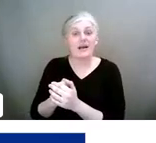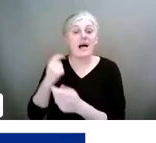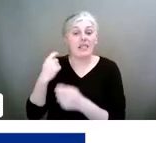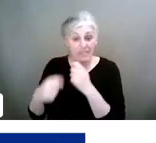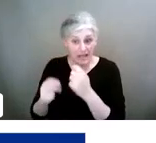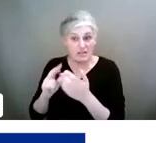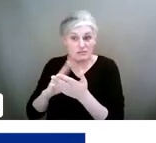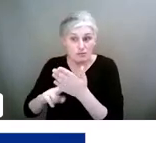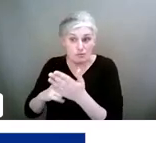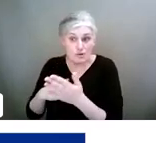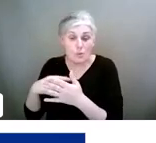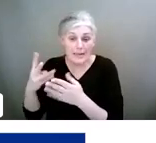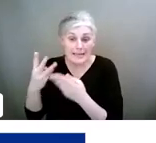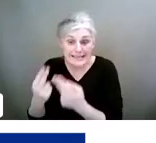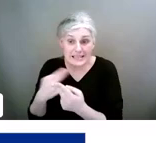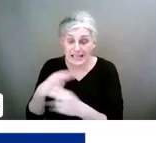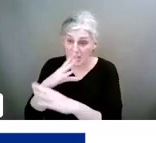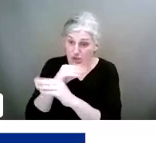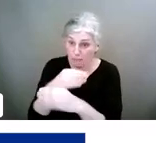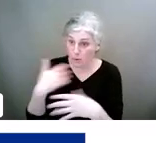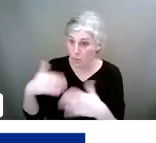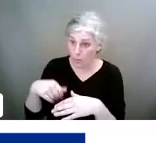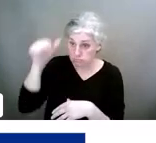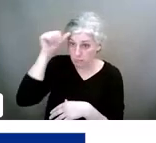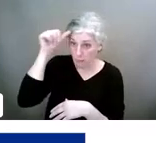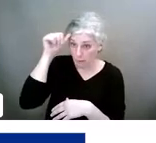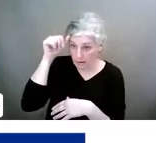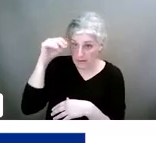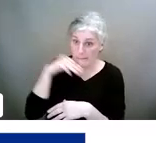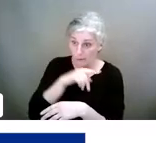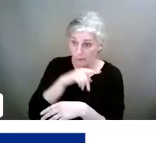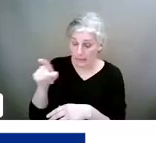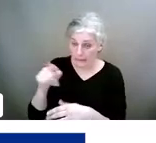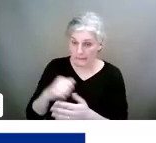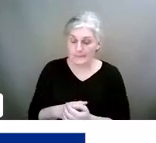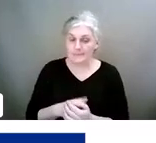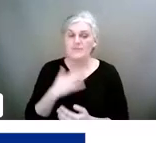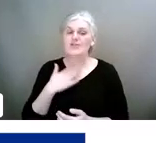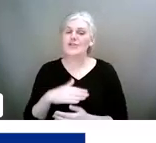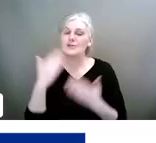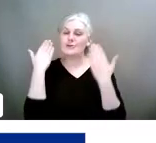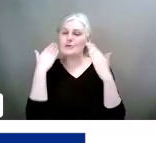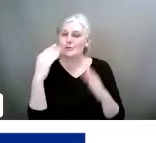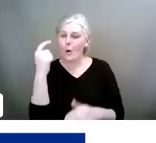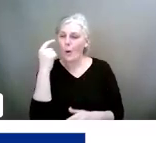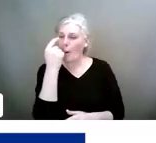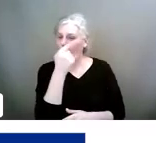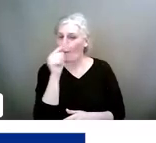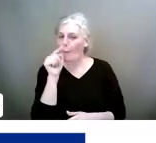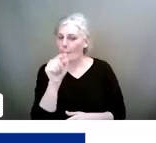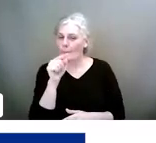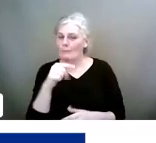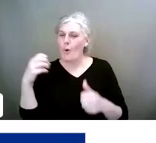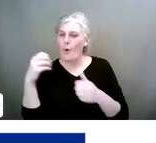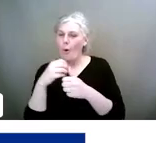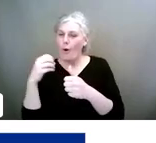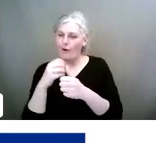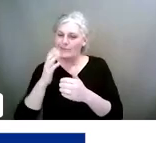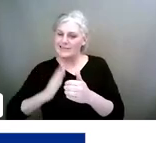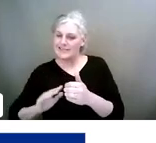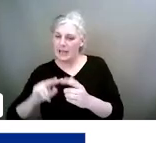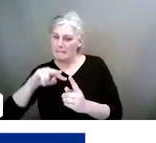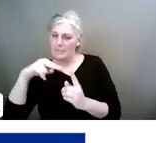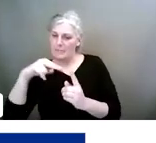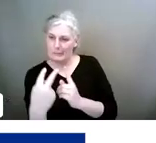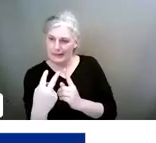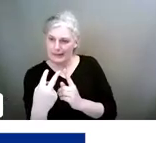You know, and Snapchat's a big one for that, from what you can see here. So this is just to show you on the other side. So you may have kids